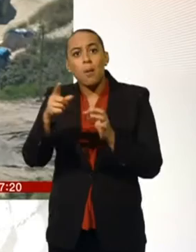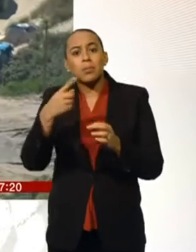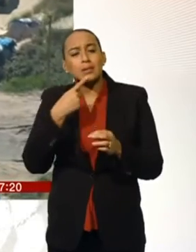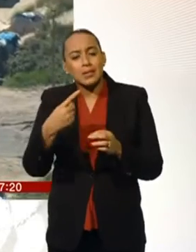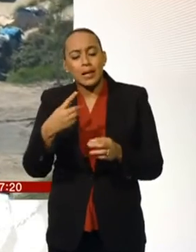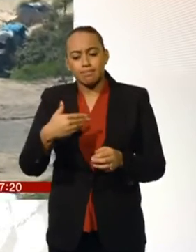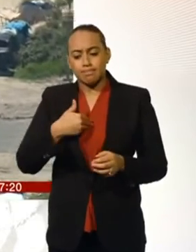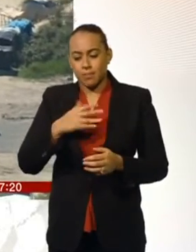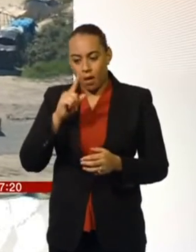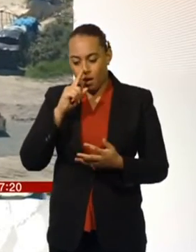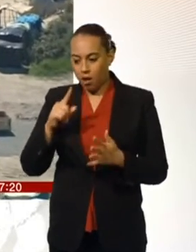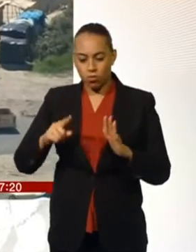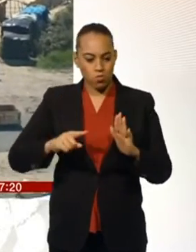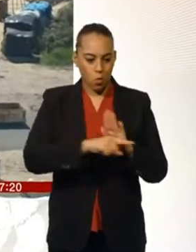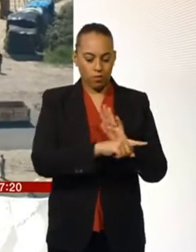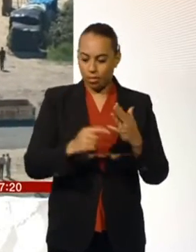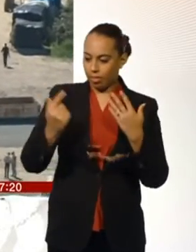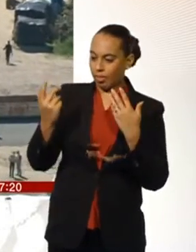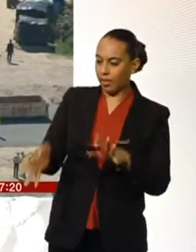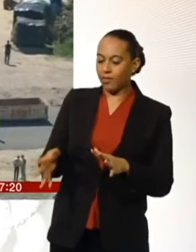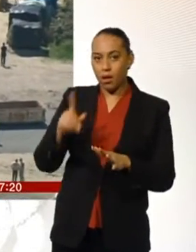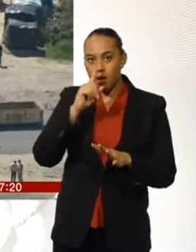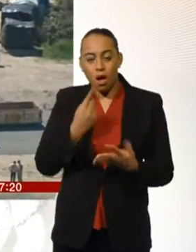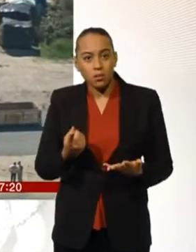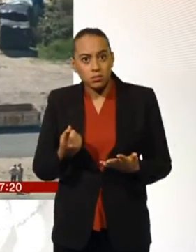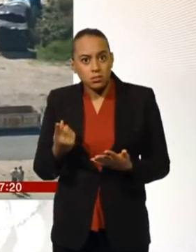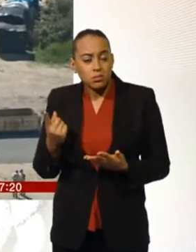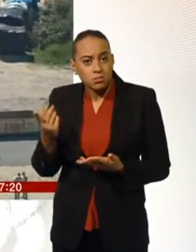him that meant he couldn't leave that child there at that particular time.